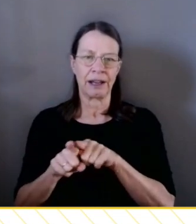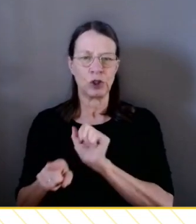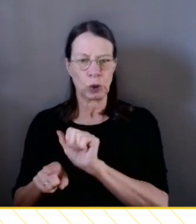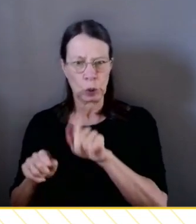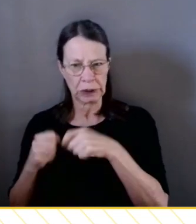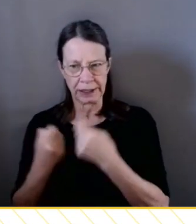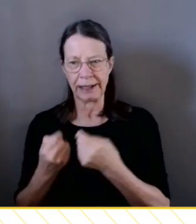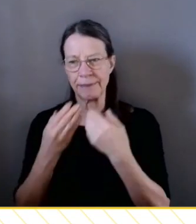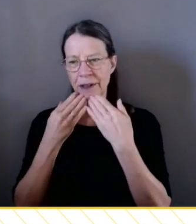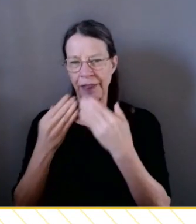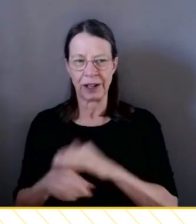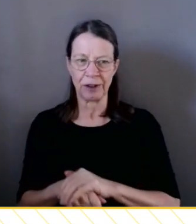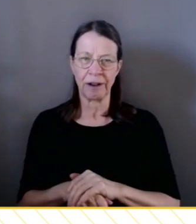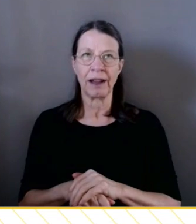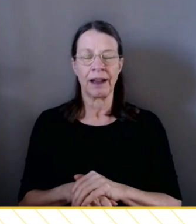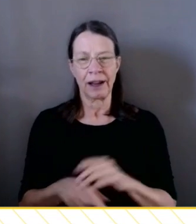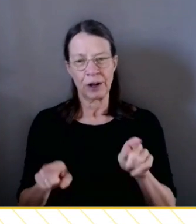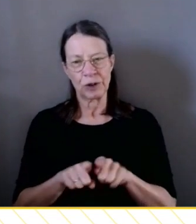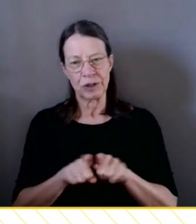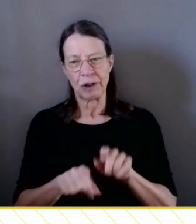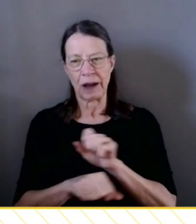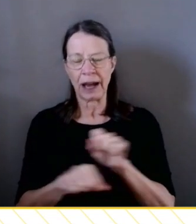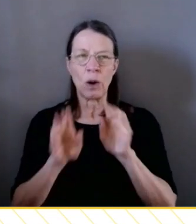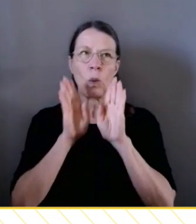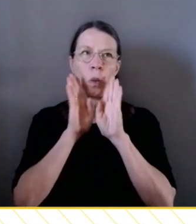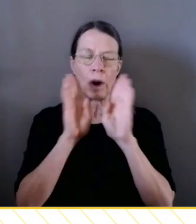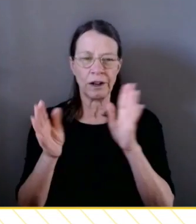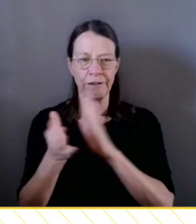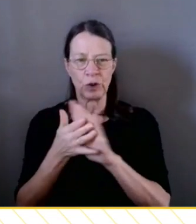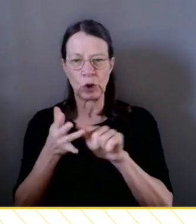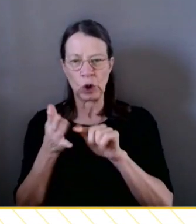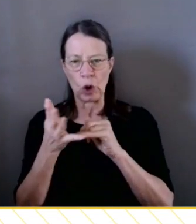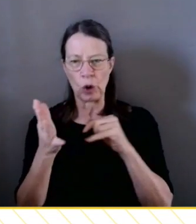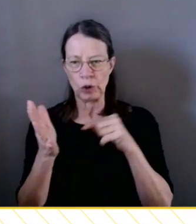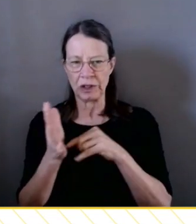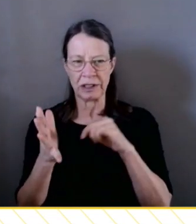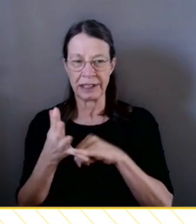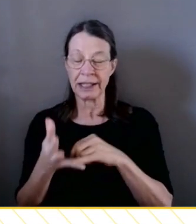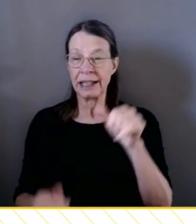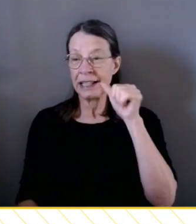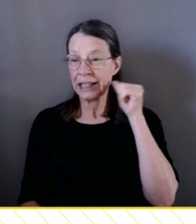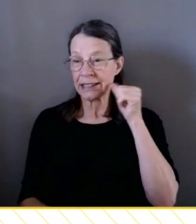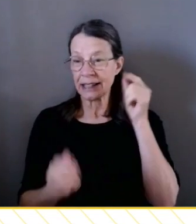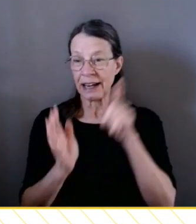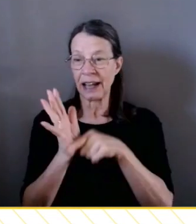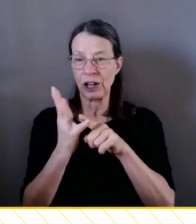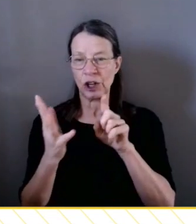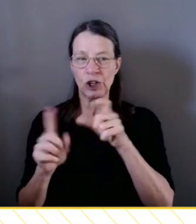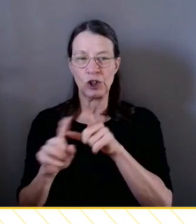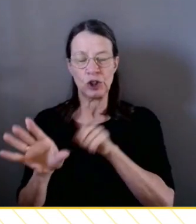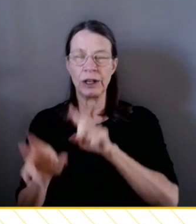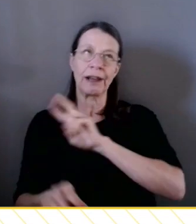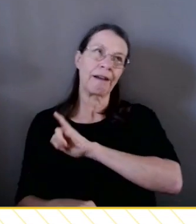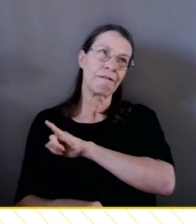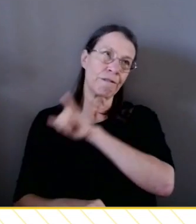to our wonderful host, yesterday we had Judy. She's flown back to Tasmania now. And today we've had you, Olivia. You've done such an amazing